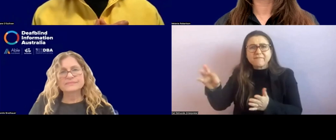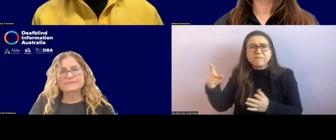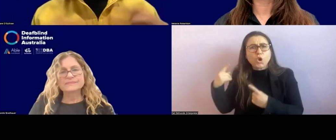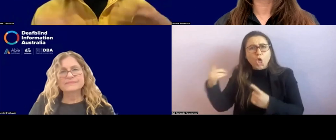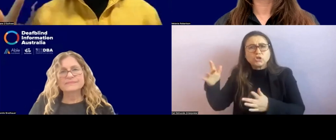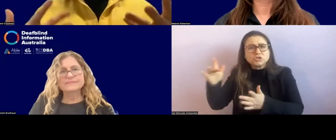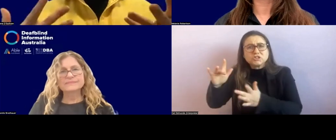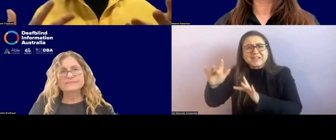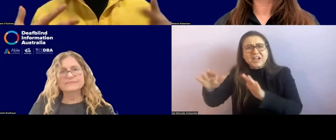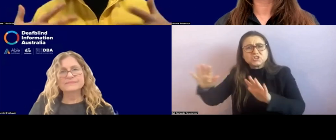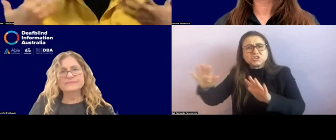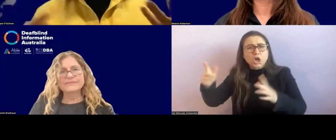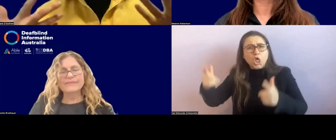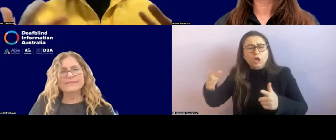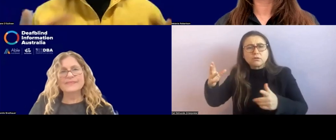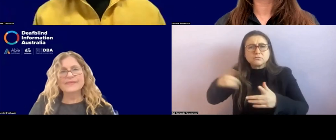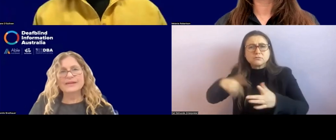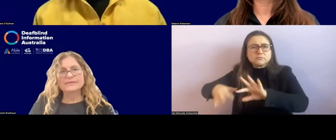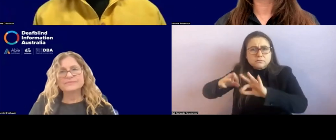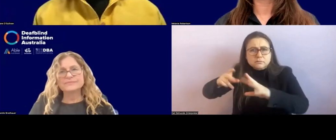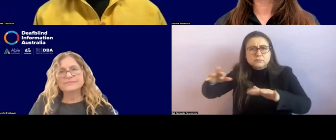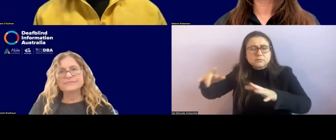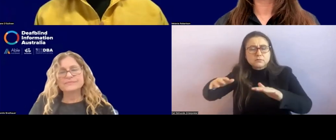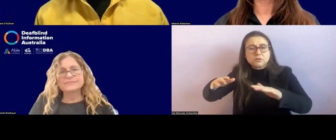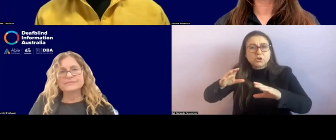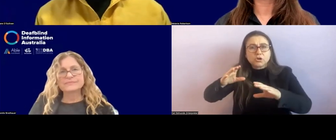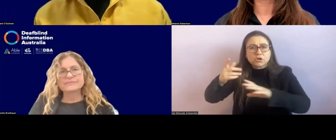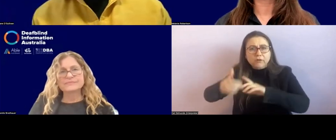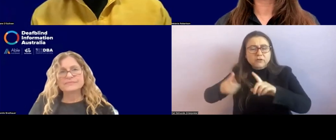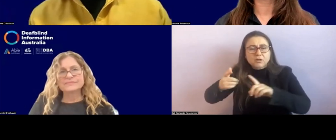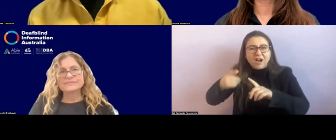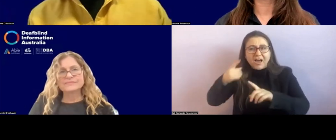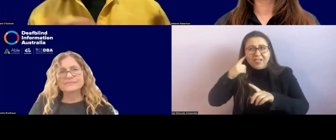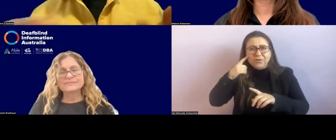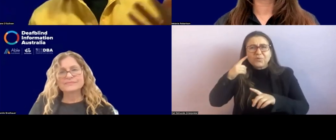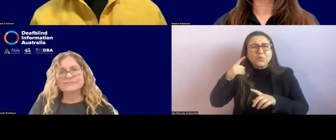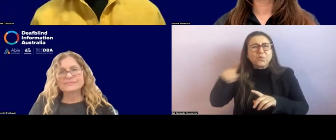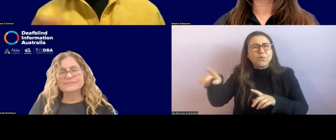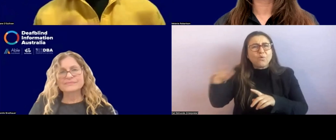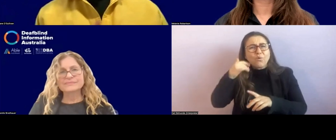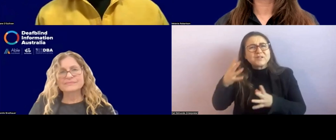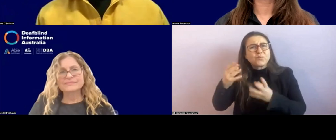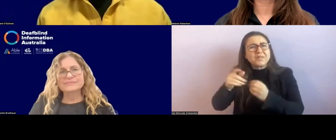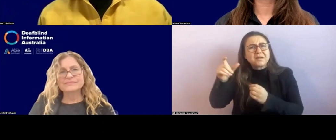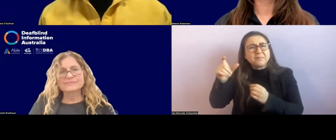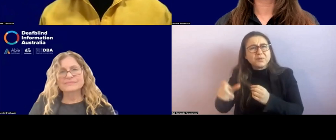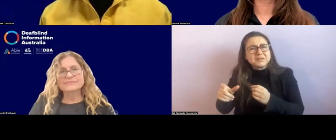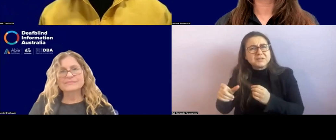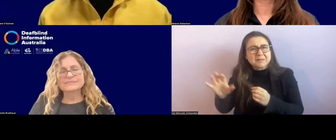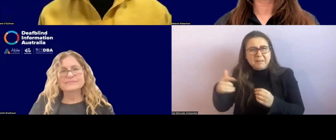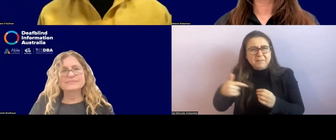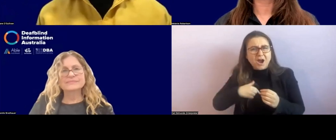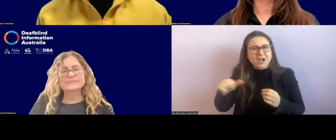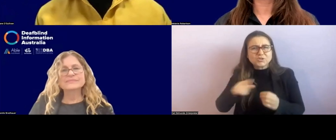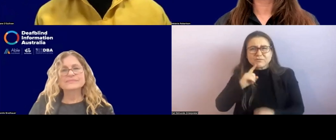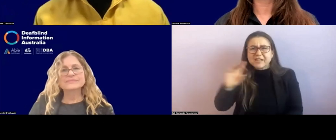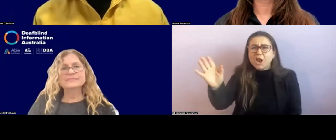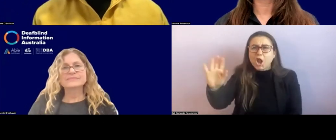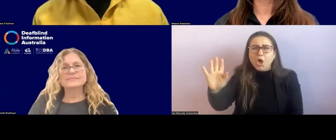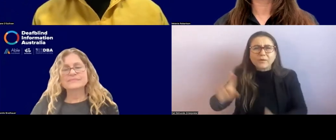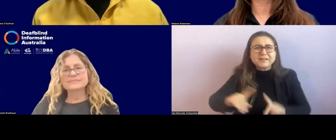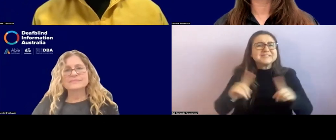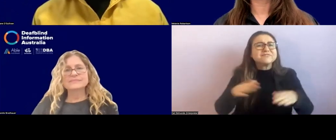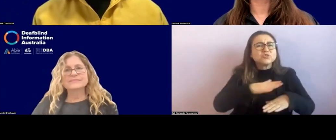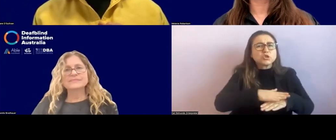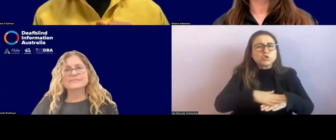away was like, oh, that, that you are always with somebody and, and maybe picking and choosing when and how you want to communicate with